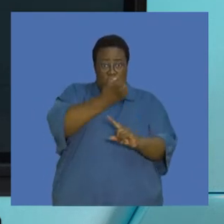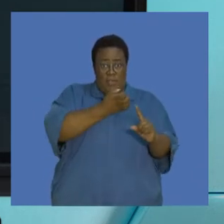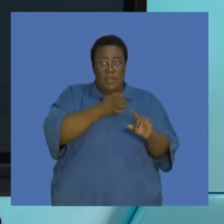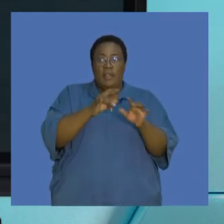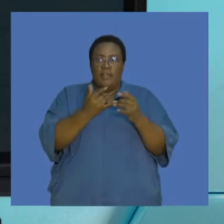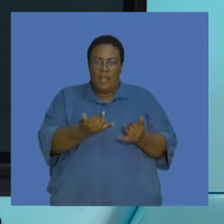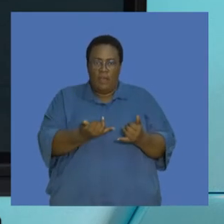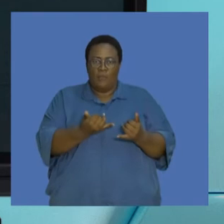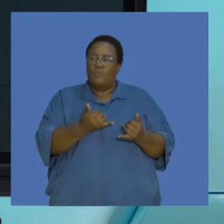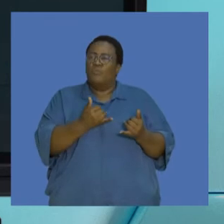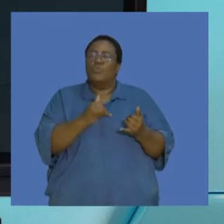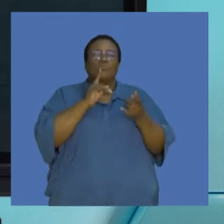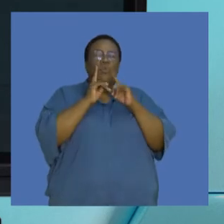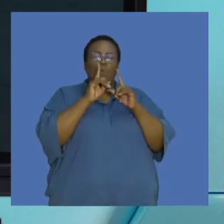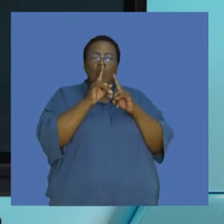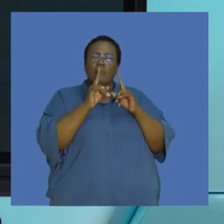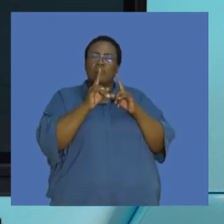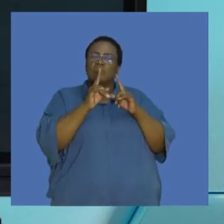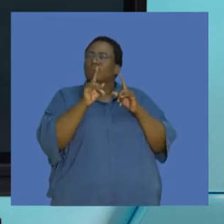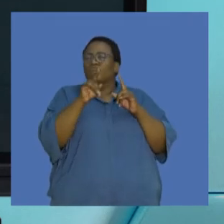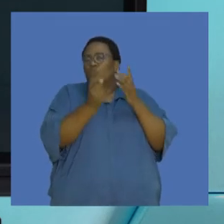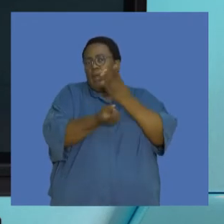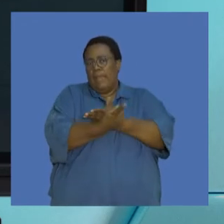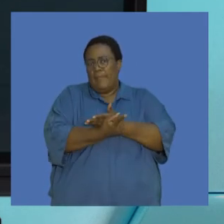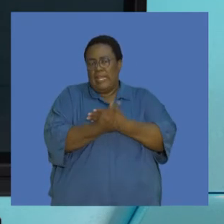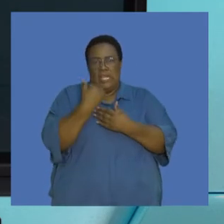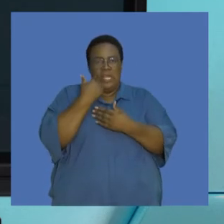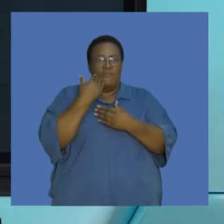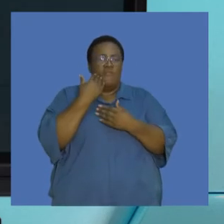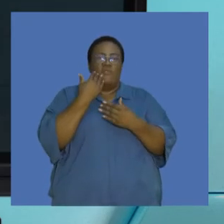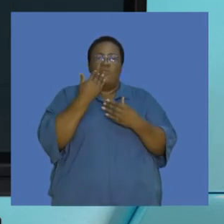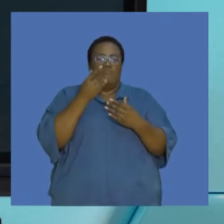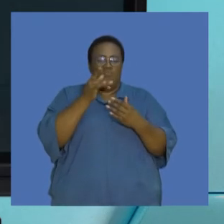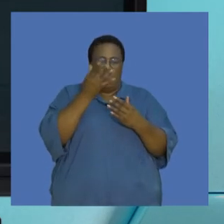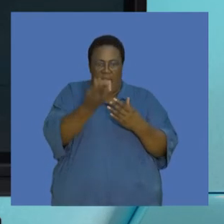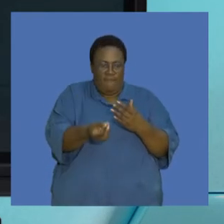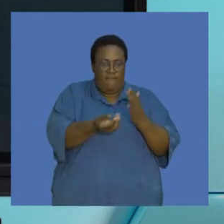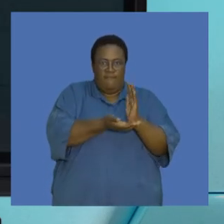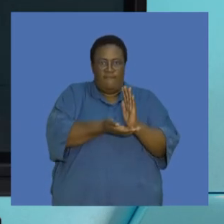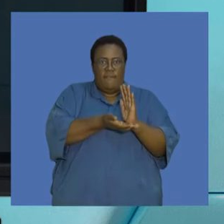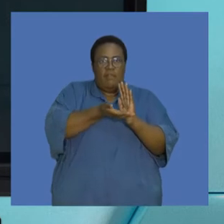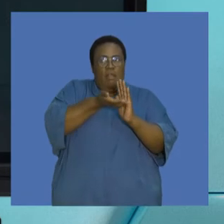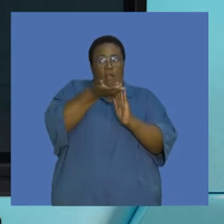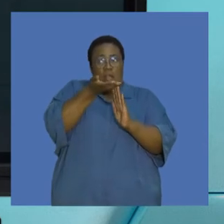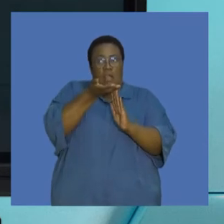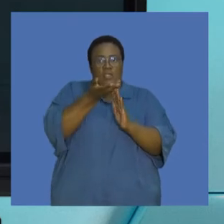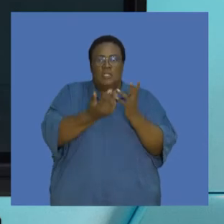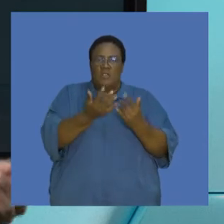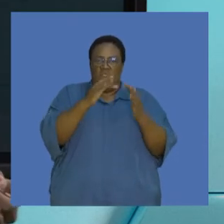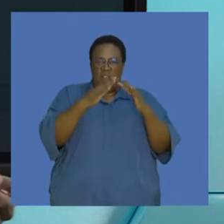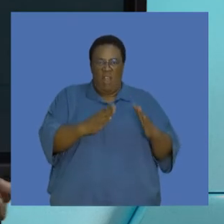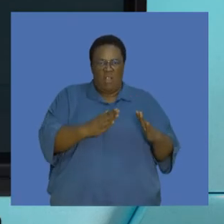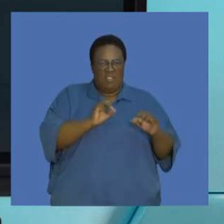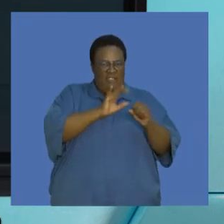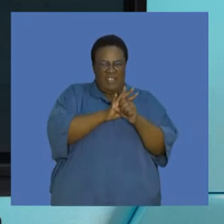Let's look at what happens when we talk about an enhanced greenhouse effect. Is this natural? How different